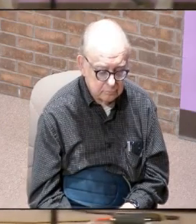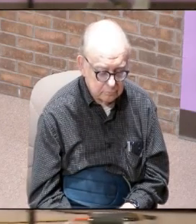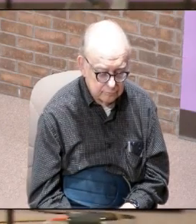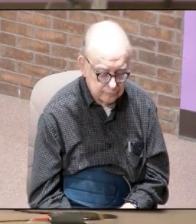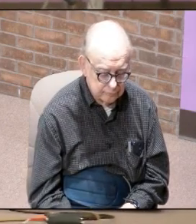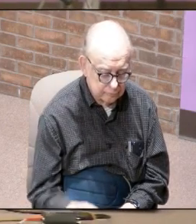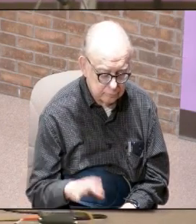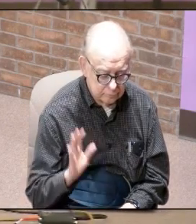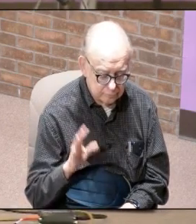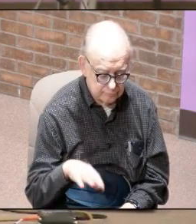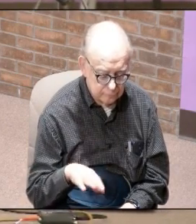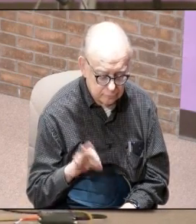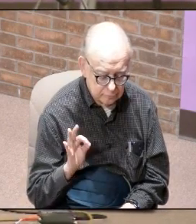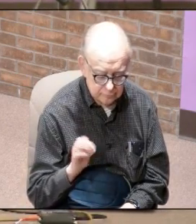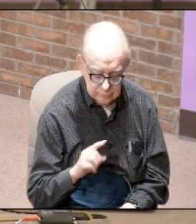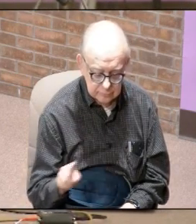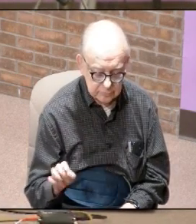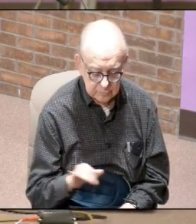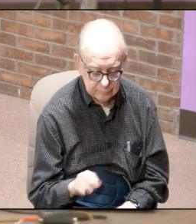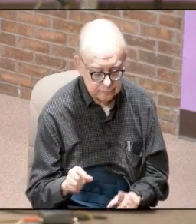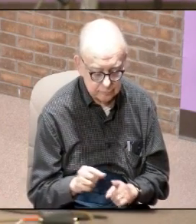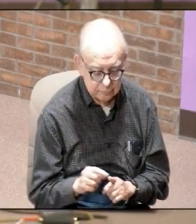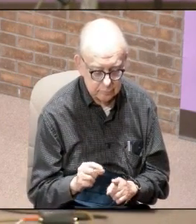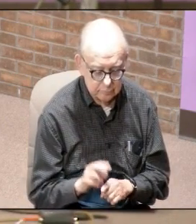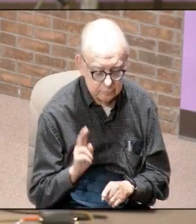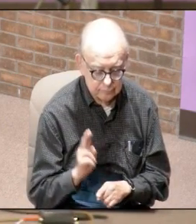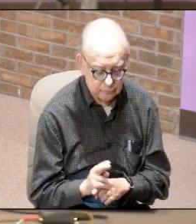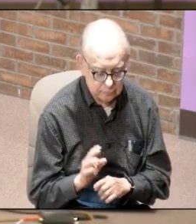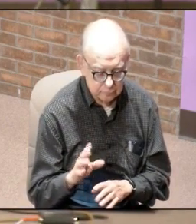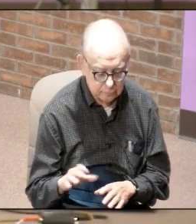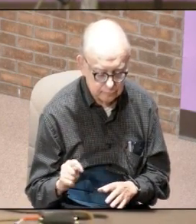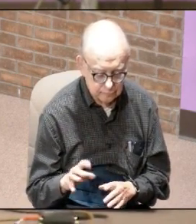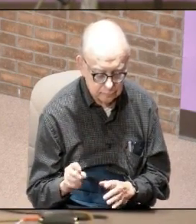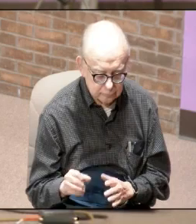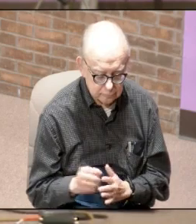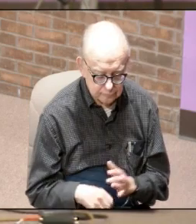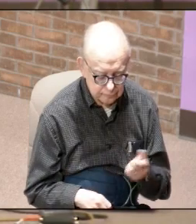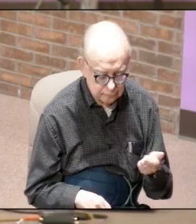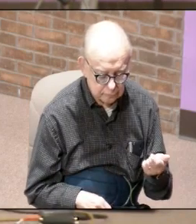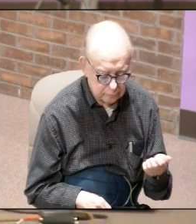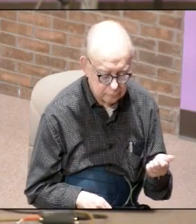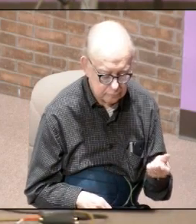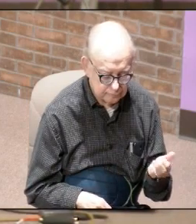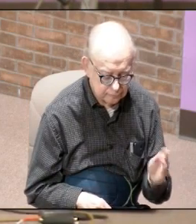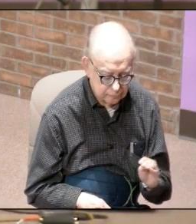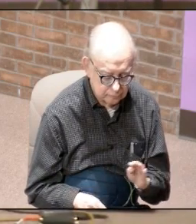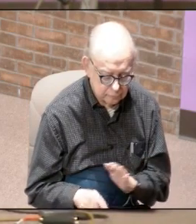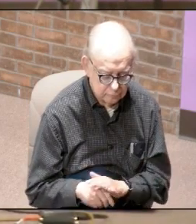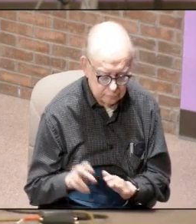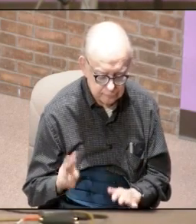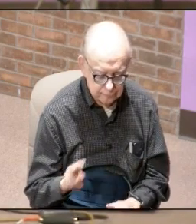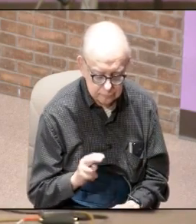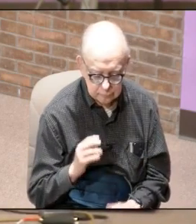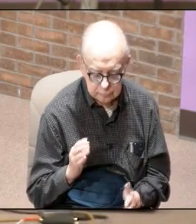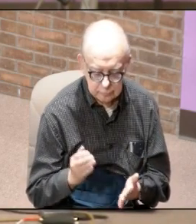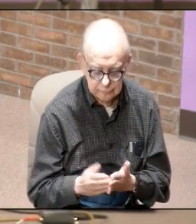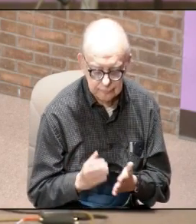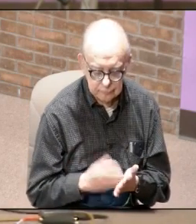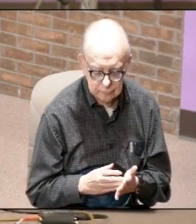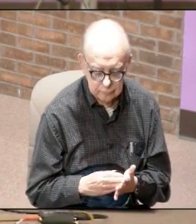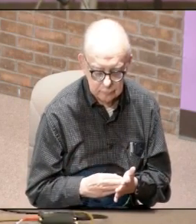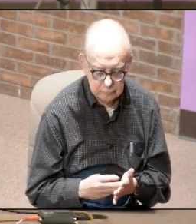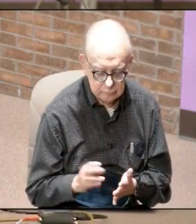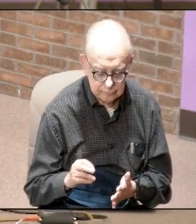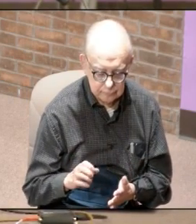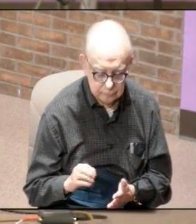you'll find these same words which used in Acts chapter 14 and verse number 22 was the message that Paul and